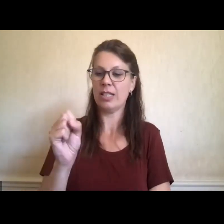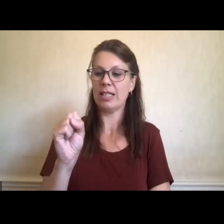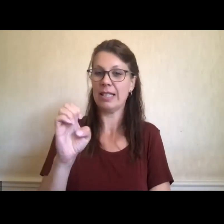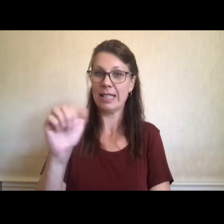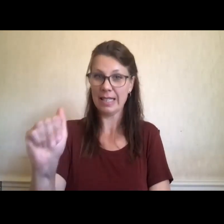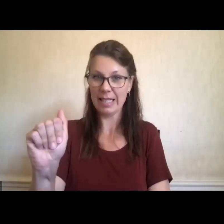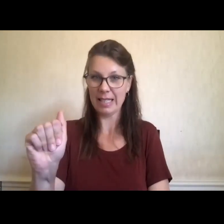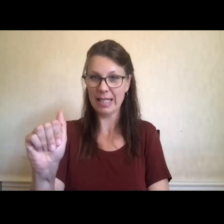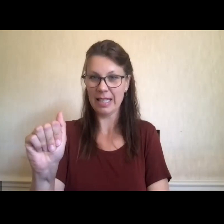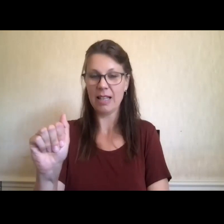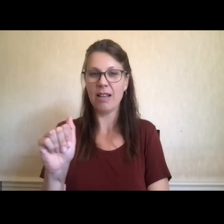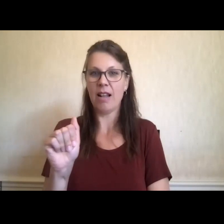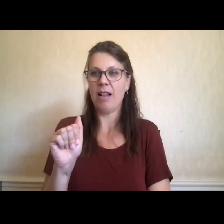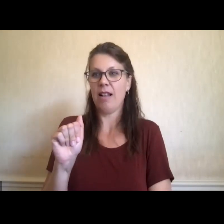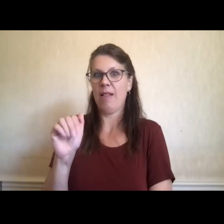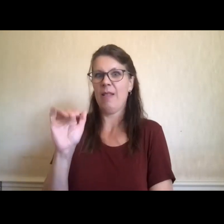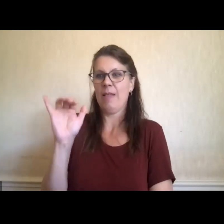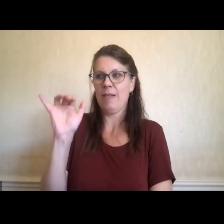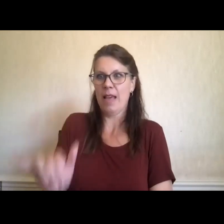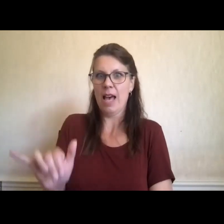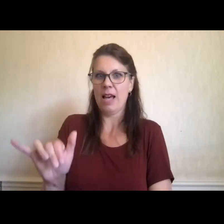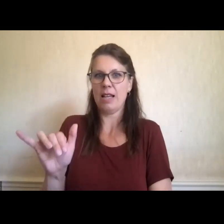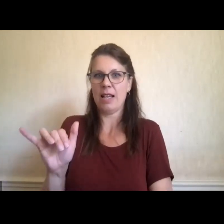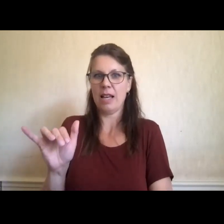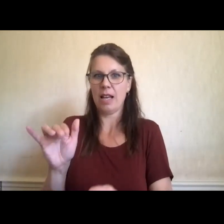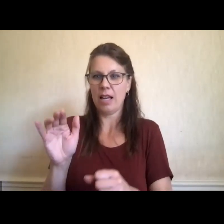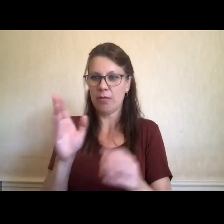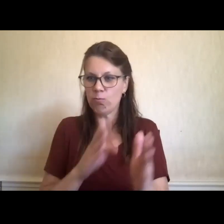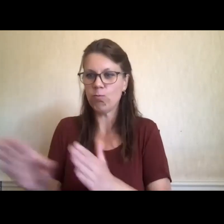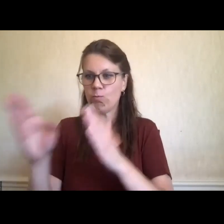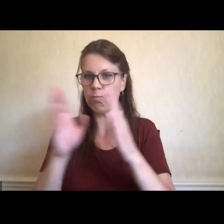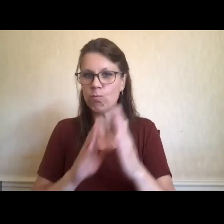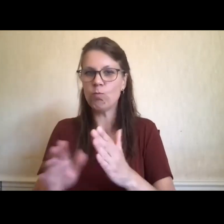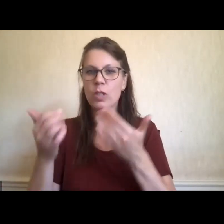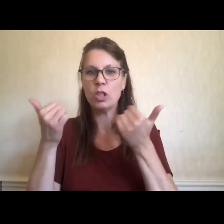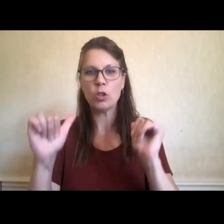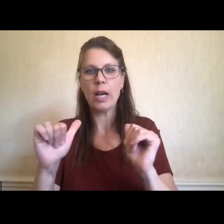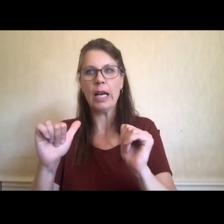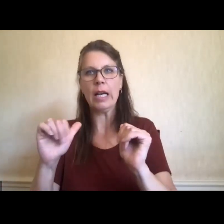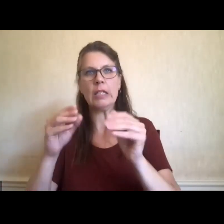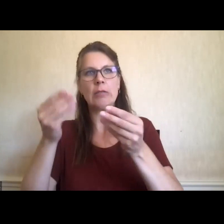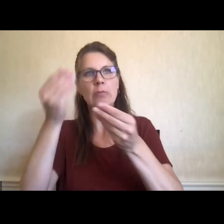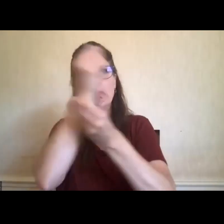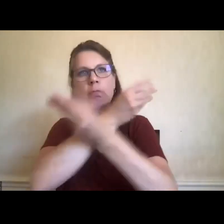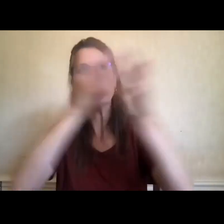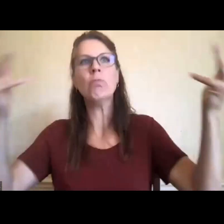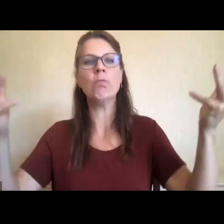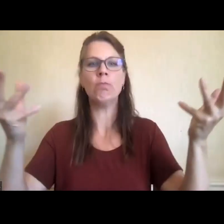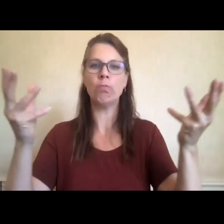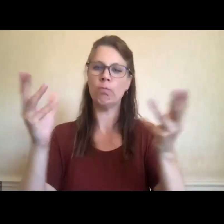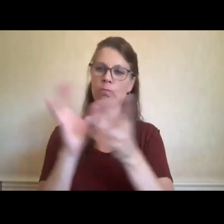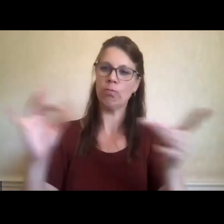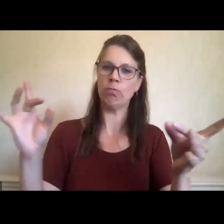that is helping to promote our understanding of ocean centered